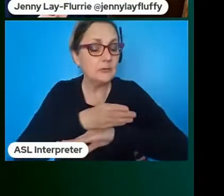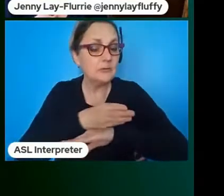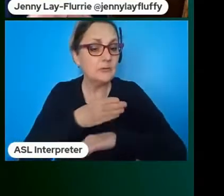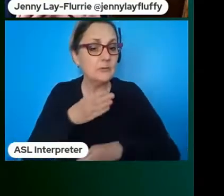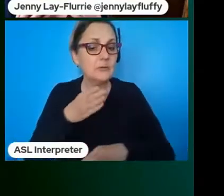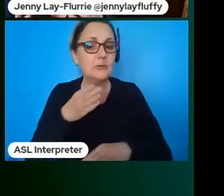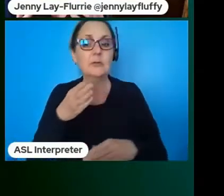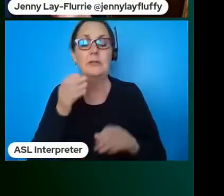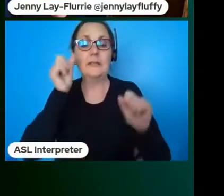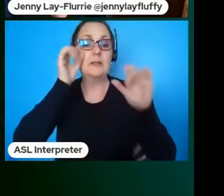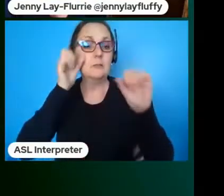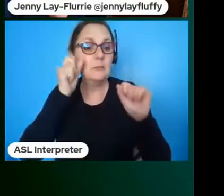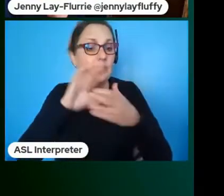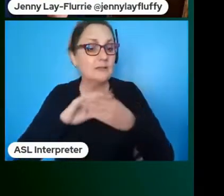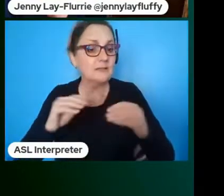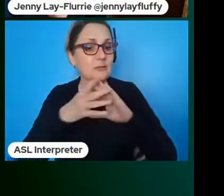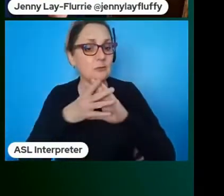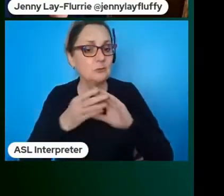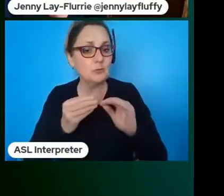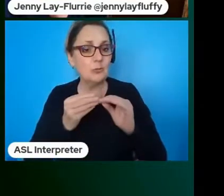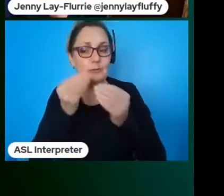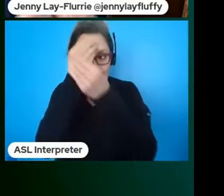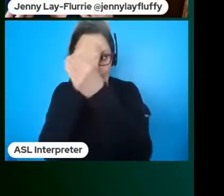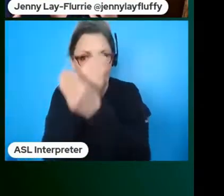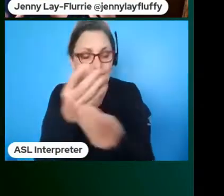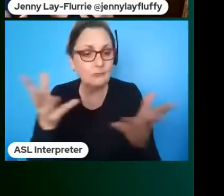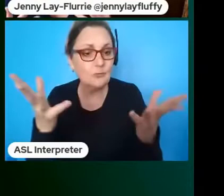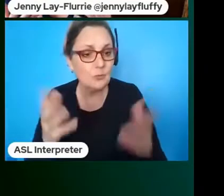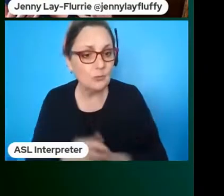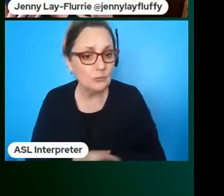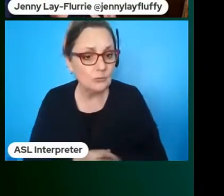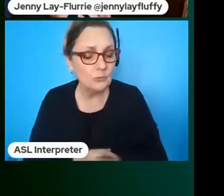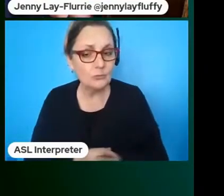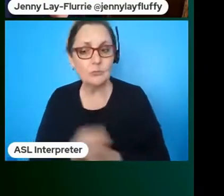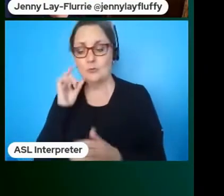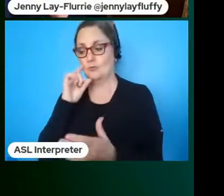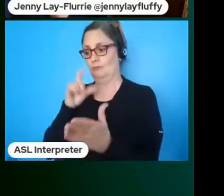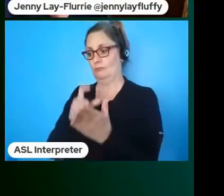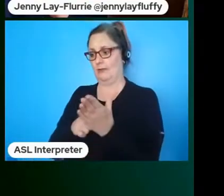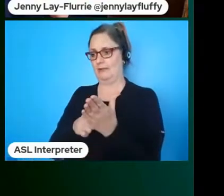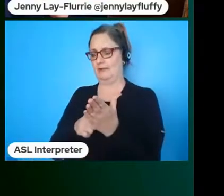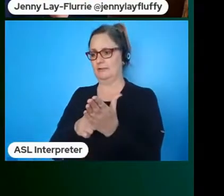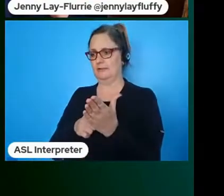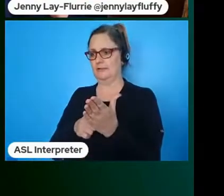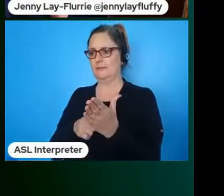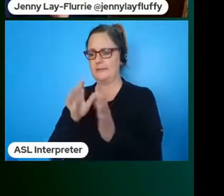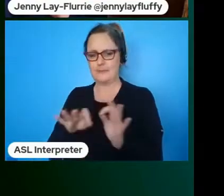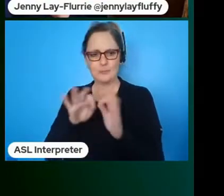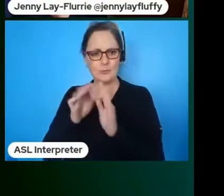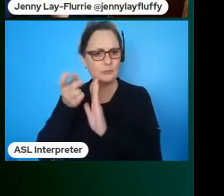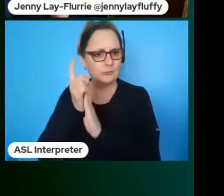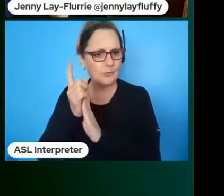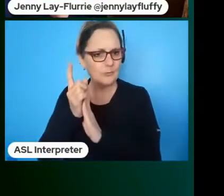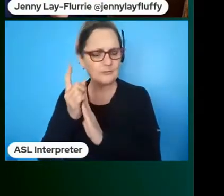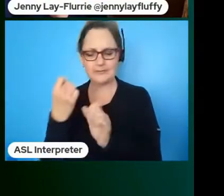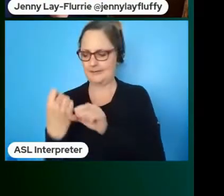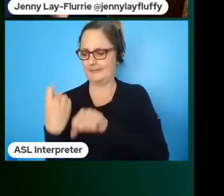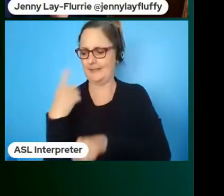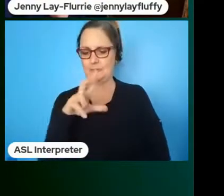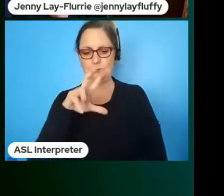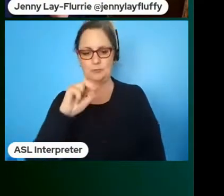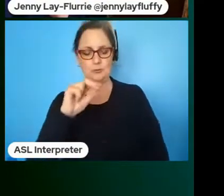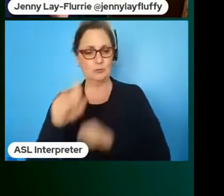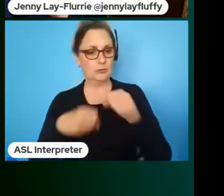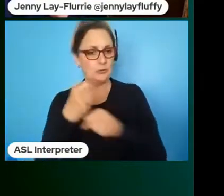in amazing stories being told and recognizing some significant moments last year was the 30th anniversary of the